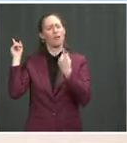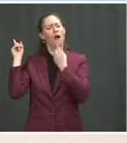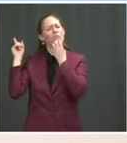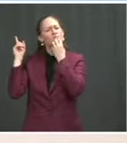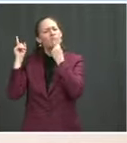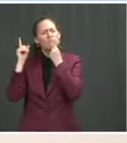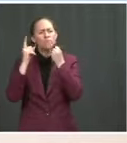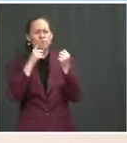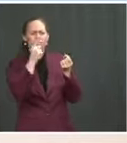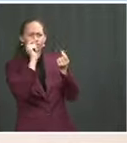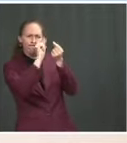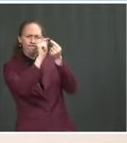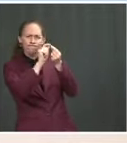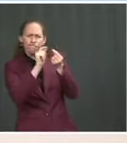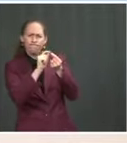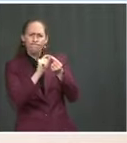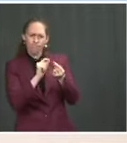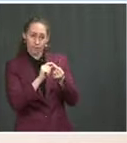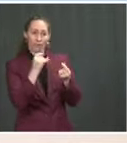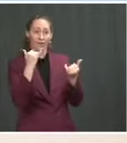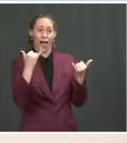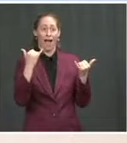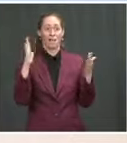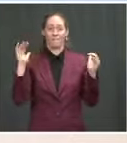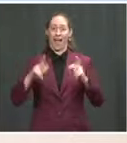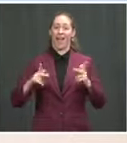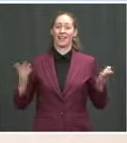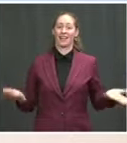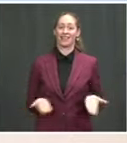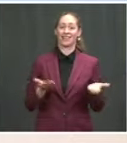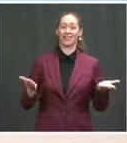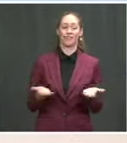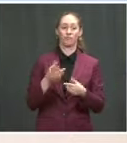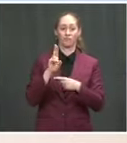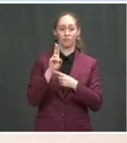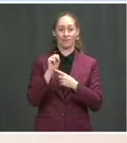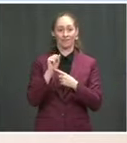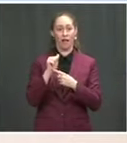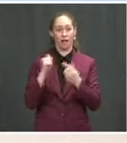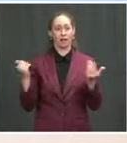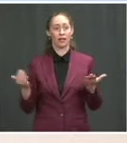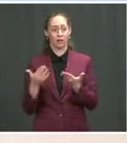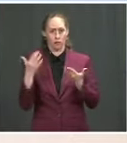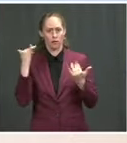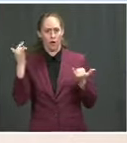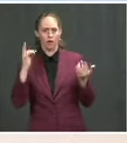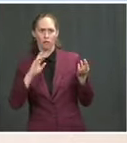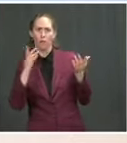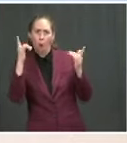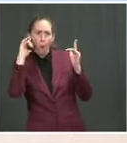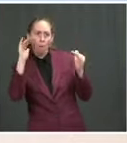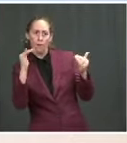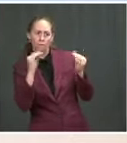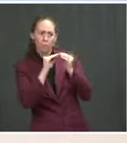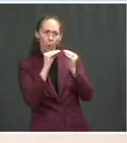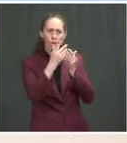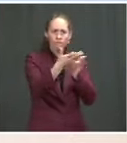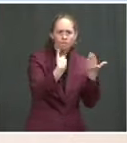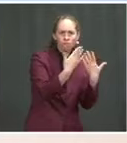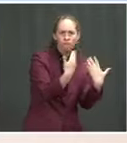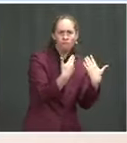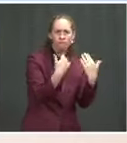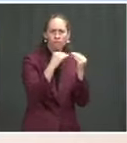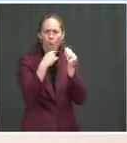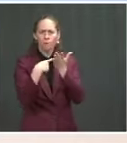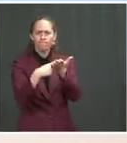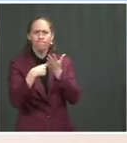now that he's back in the United States, and I expect he'll do that over the coming days. Also, stay closely in touch